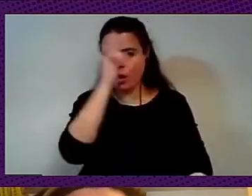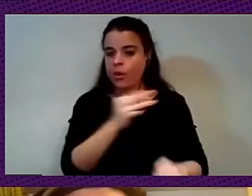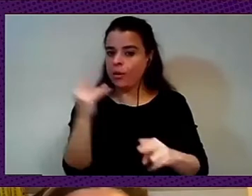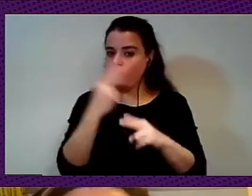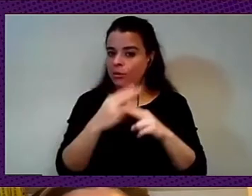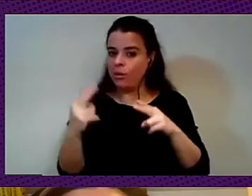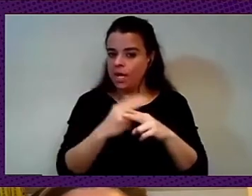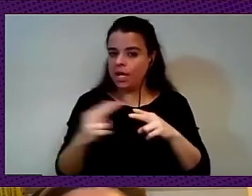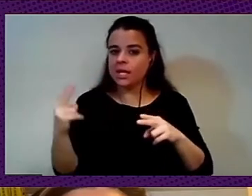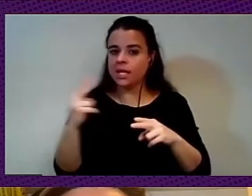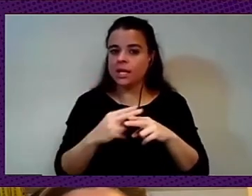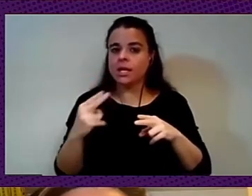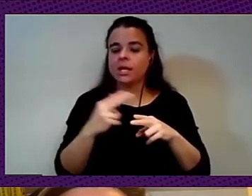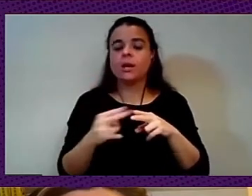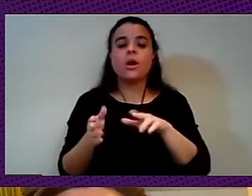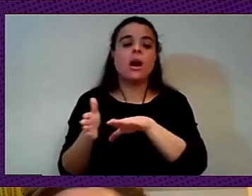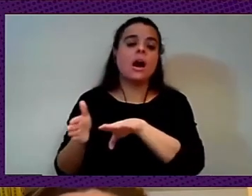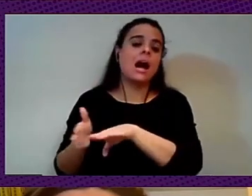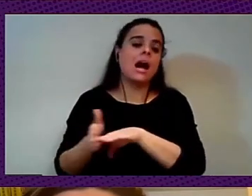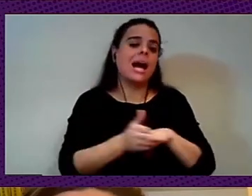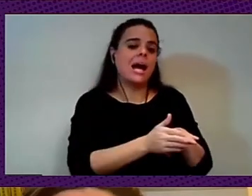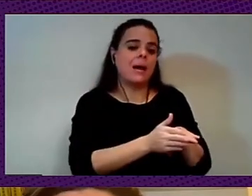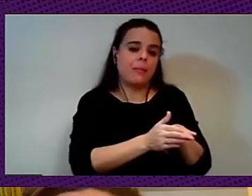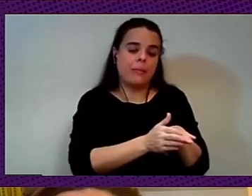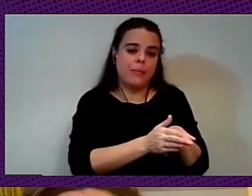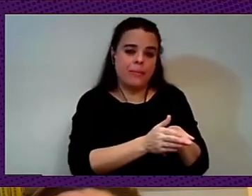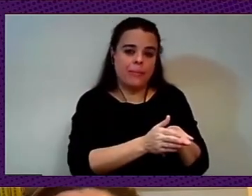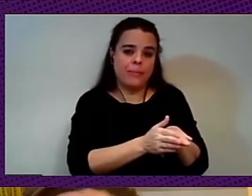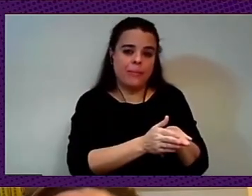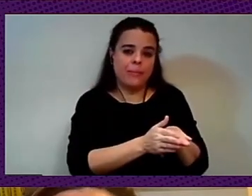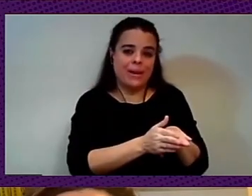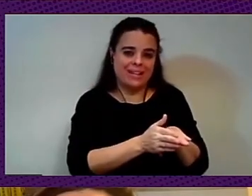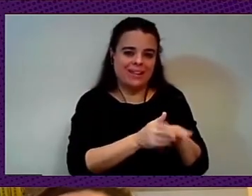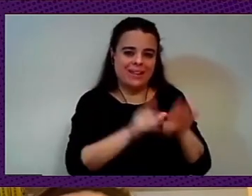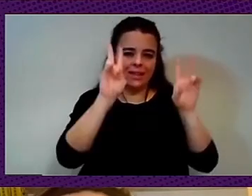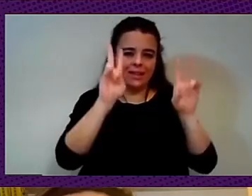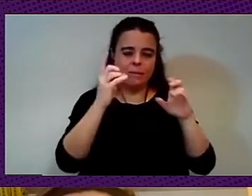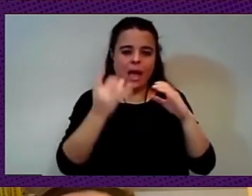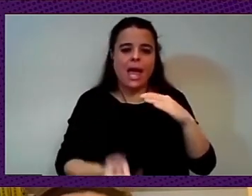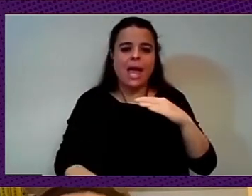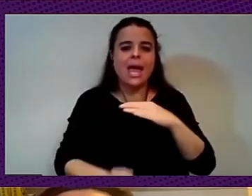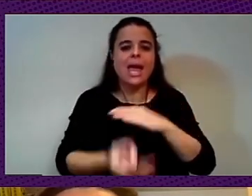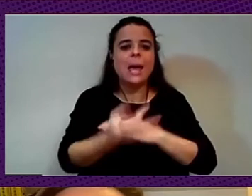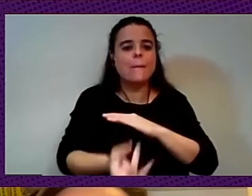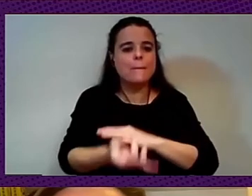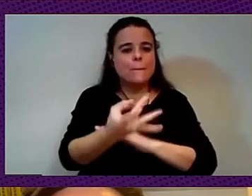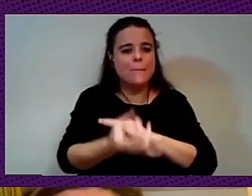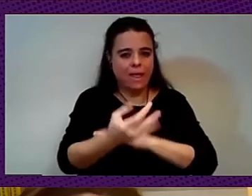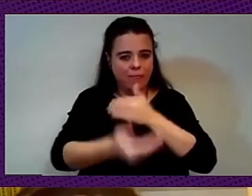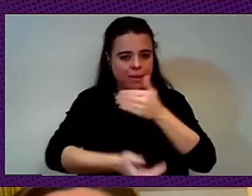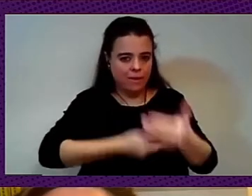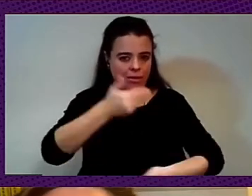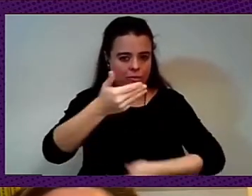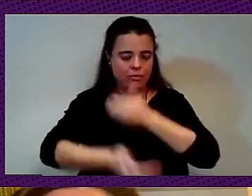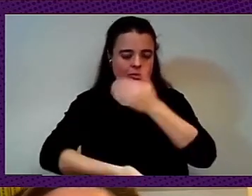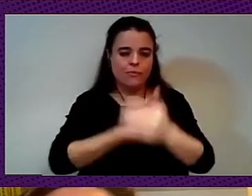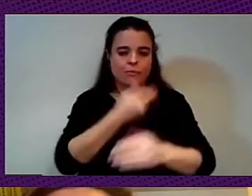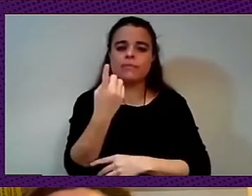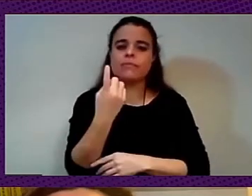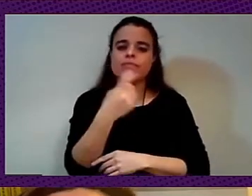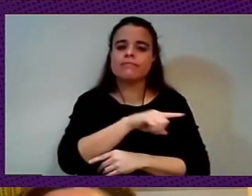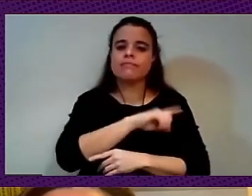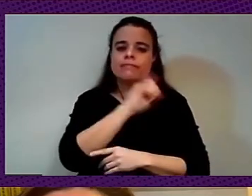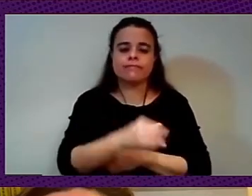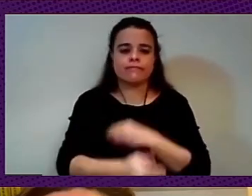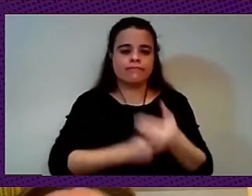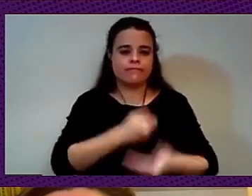propaganda, we have like an, an innovation and a discovery process, that it's under this way.